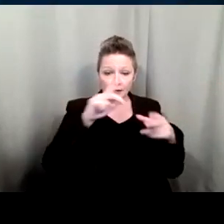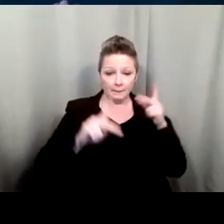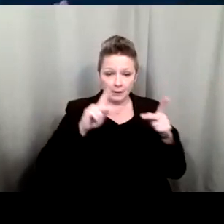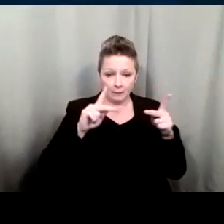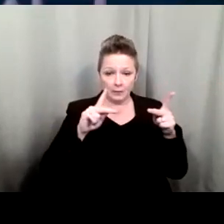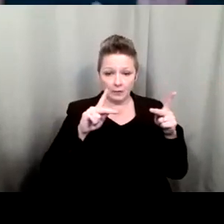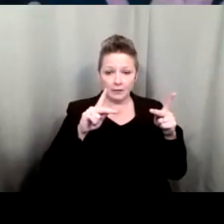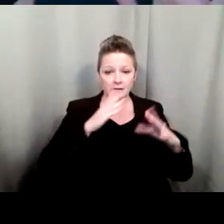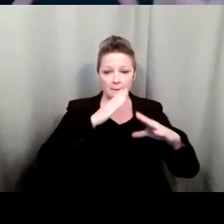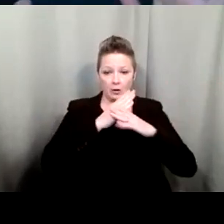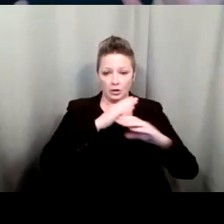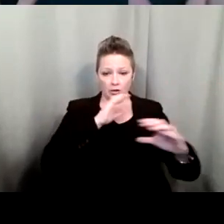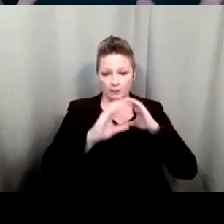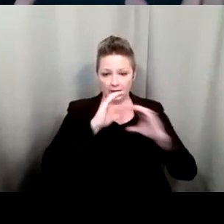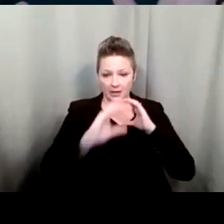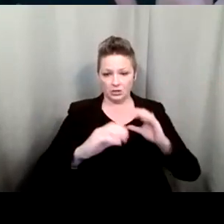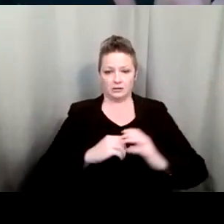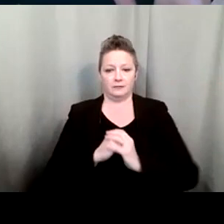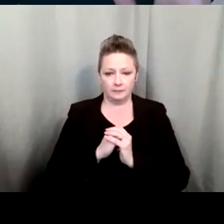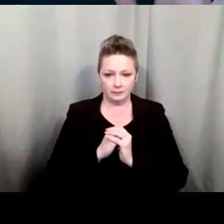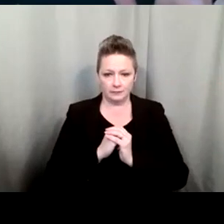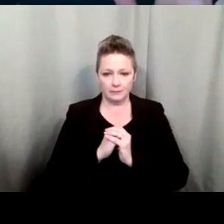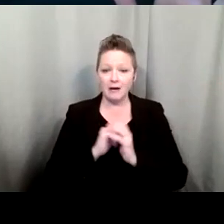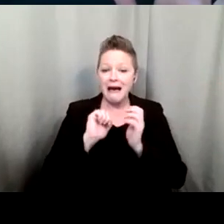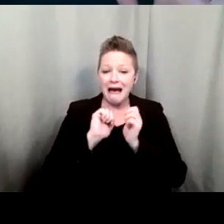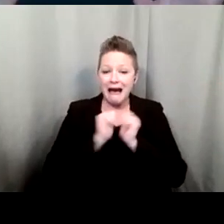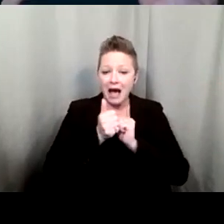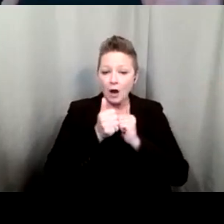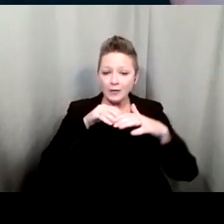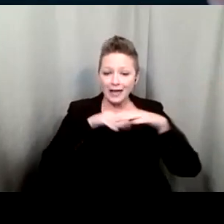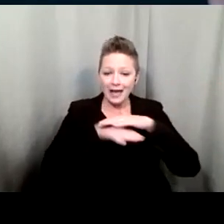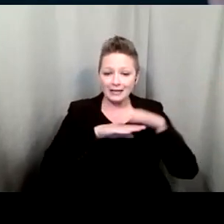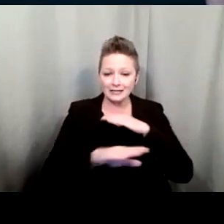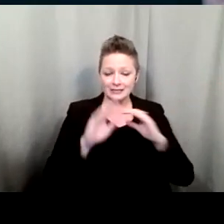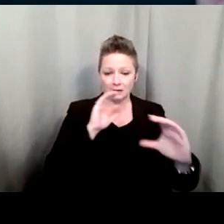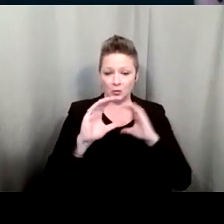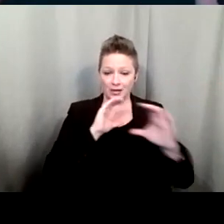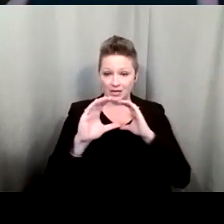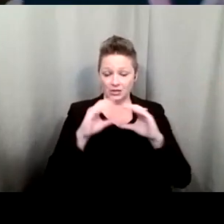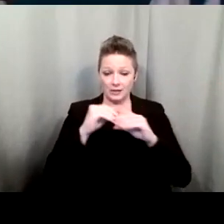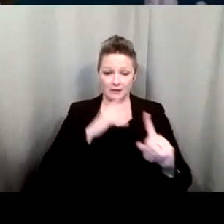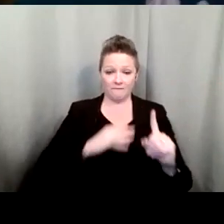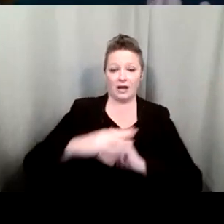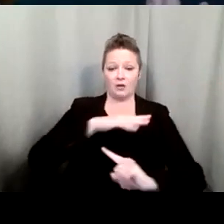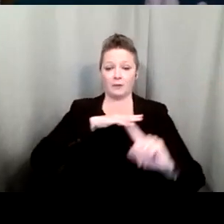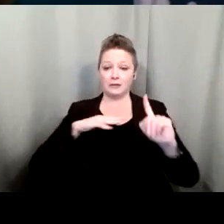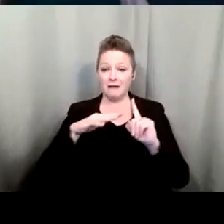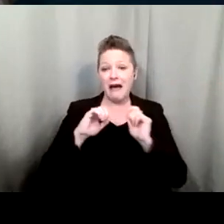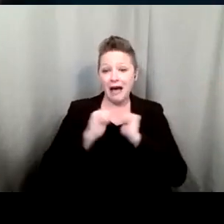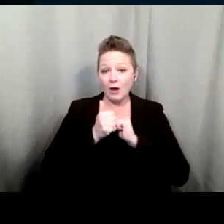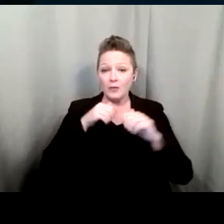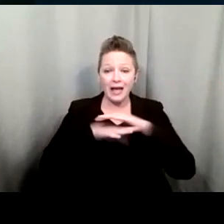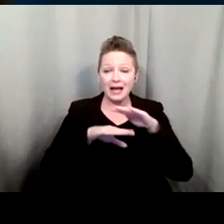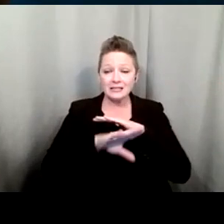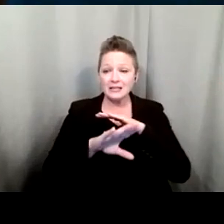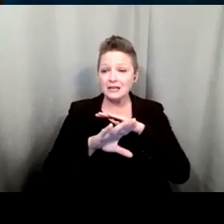communication how do they access information information in the environment how do they access information